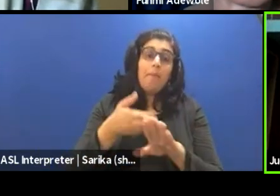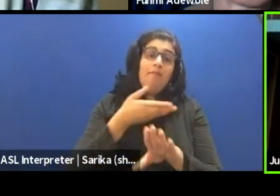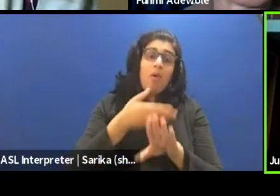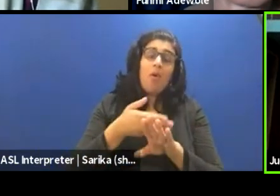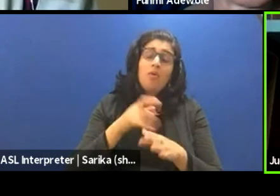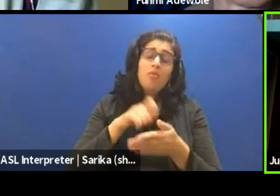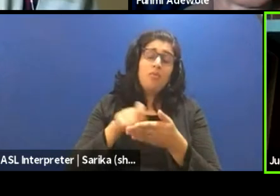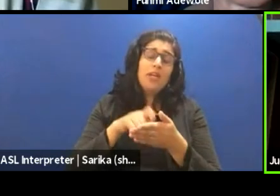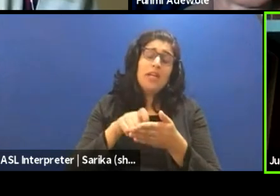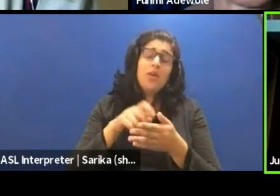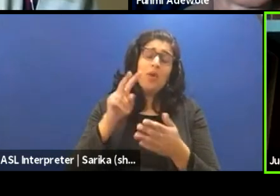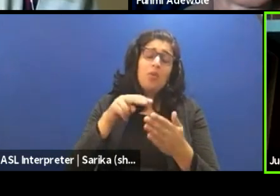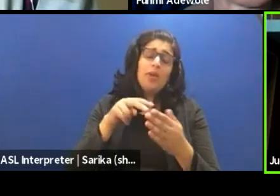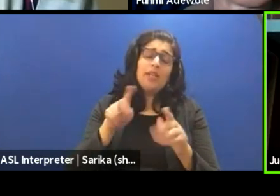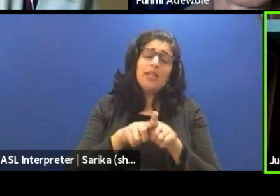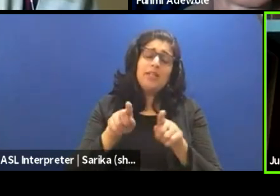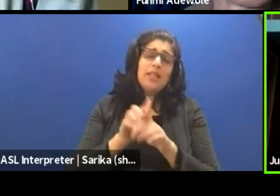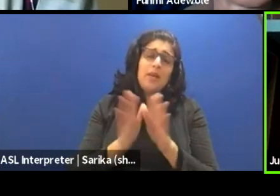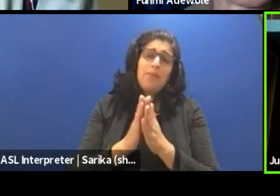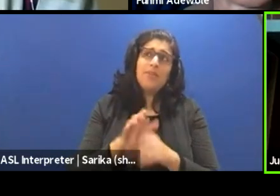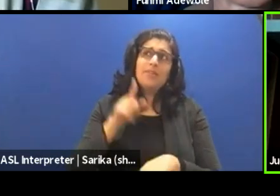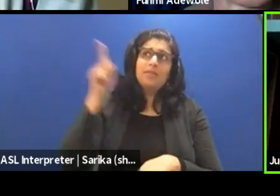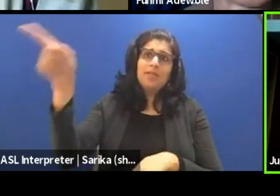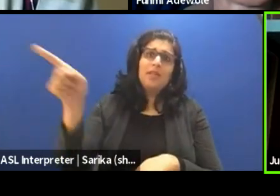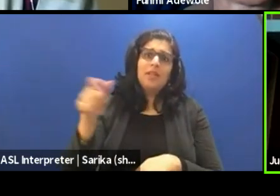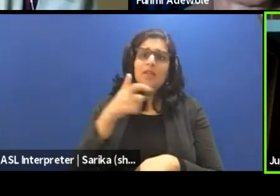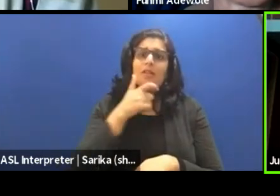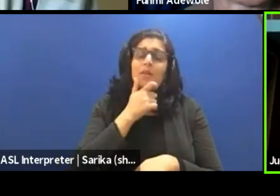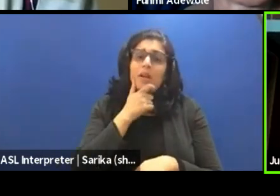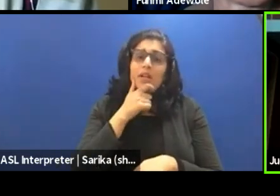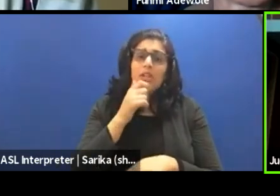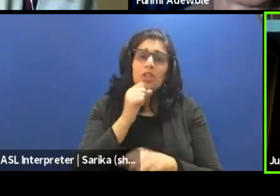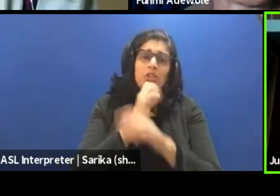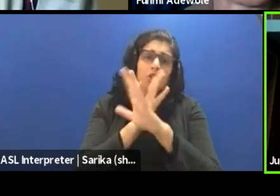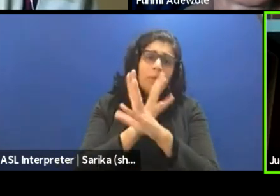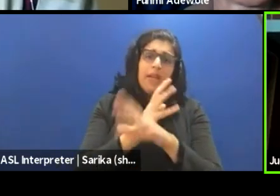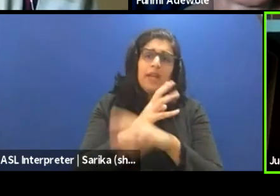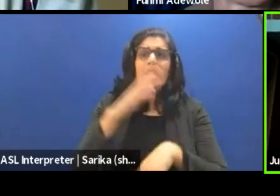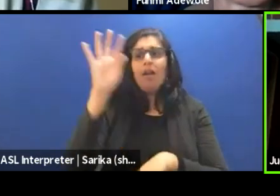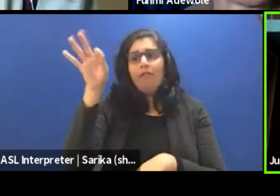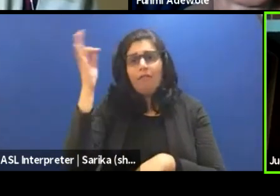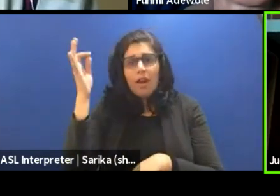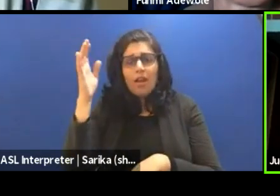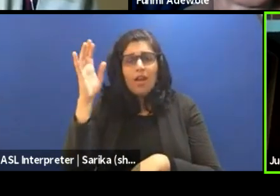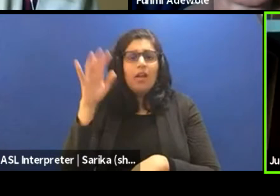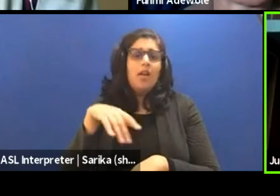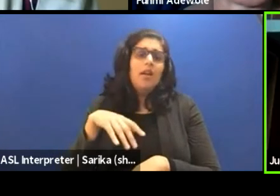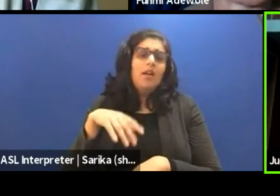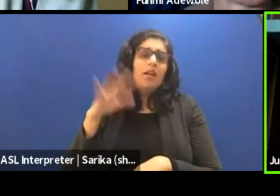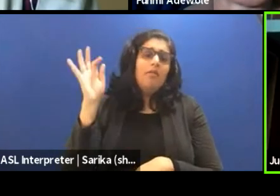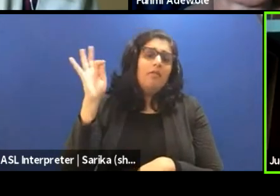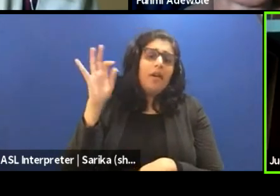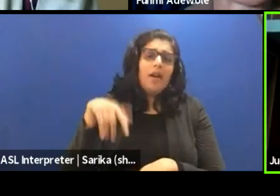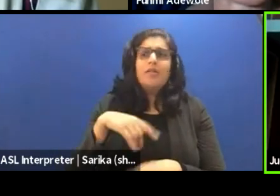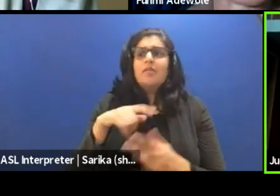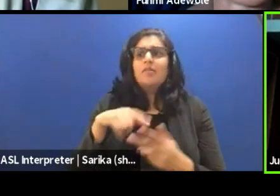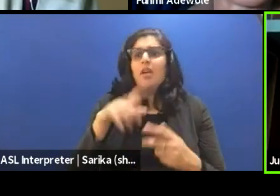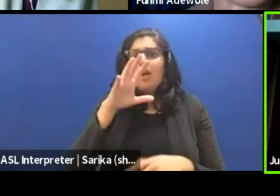that children were reading in the UK or in Germany or in France for people who were coming from Africa.